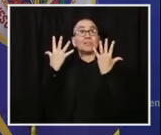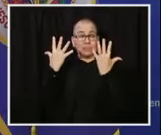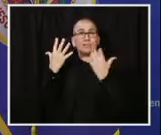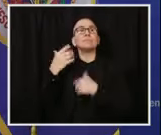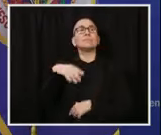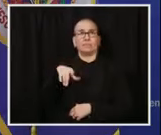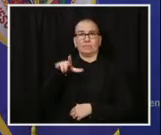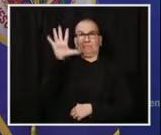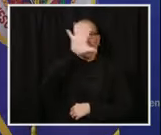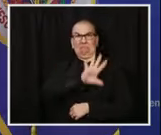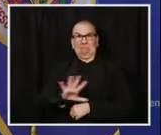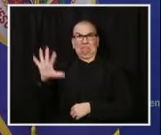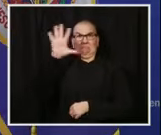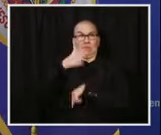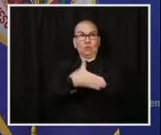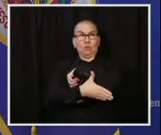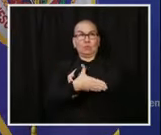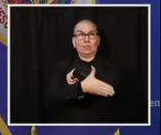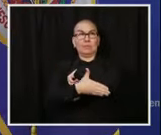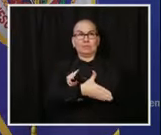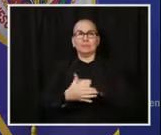total Americans in the hospital,